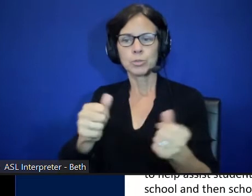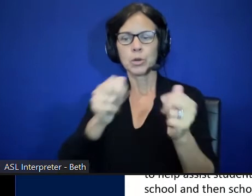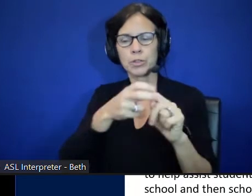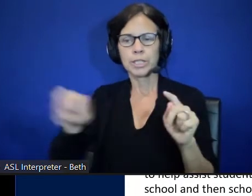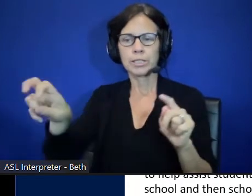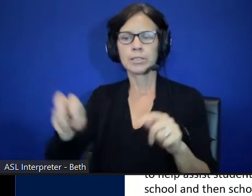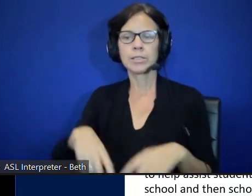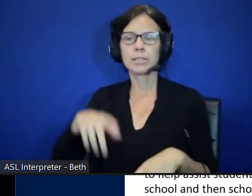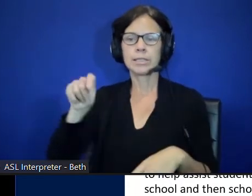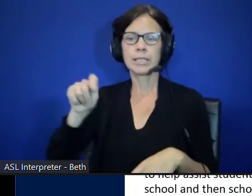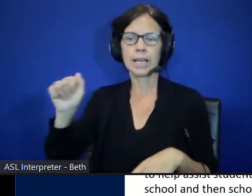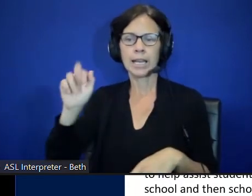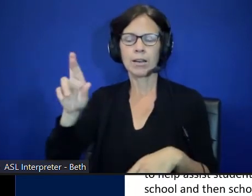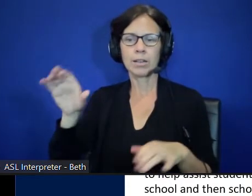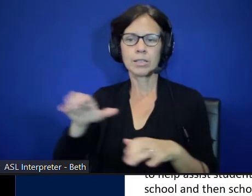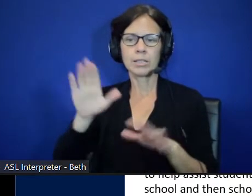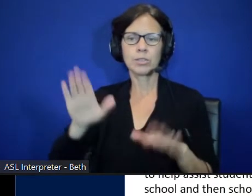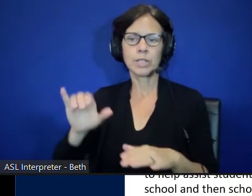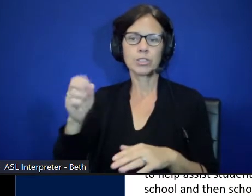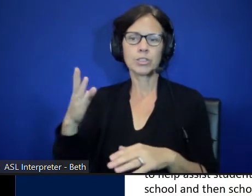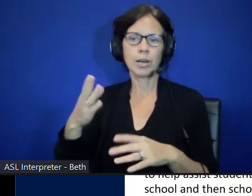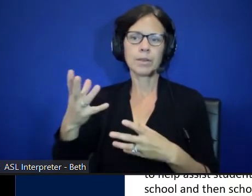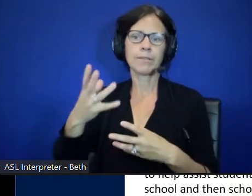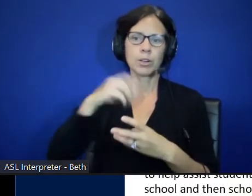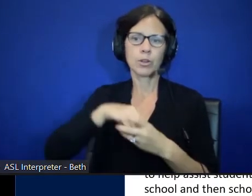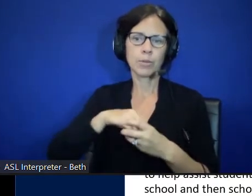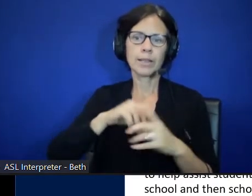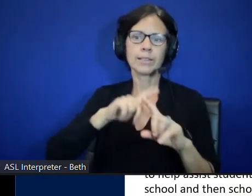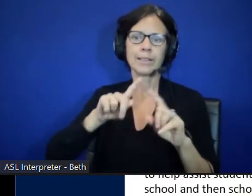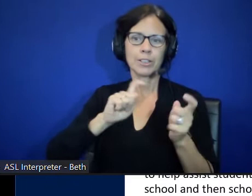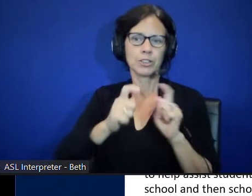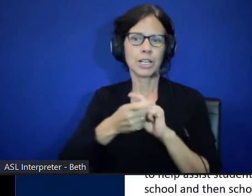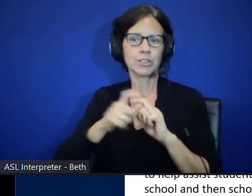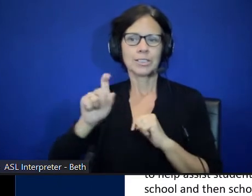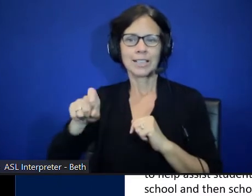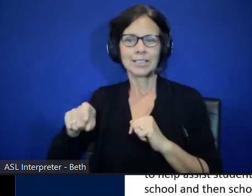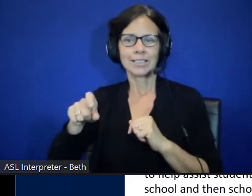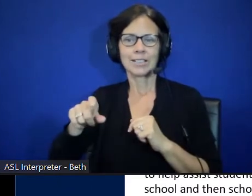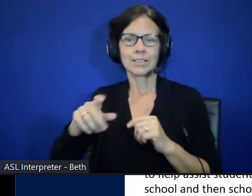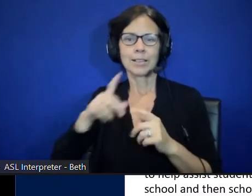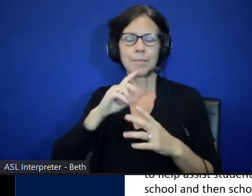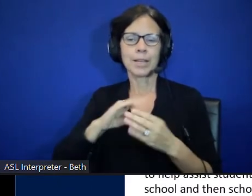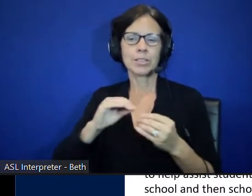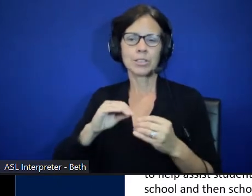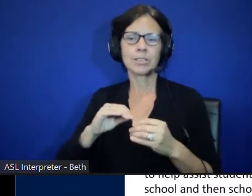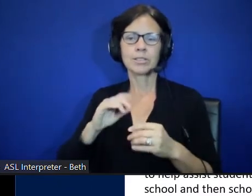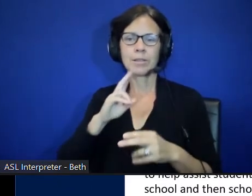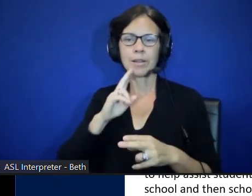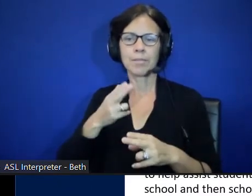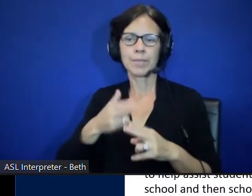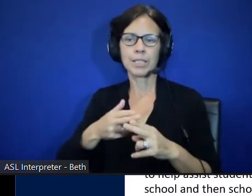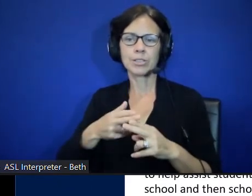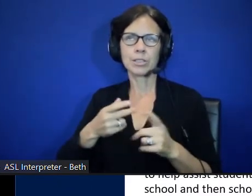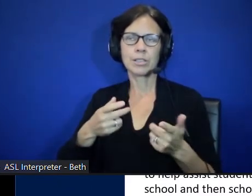Ahead Roundtable does a great job of incorporating all the suggested changes necessary to improve transitioning from high school to